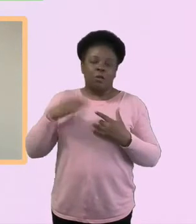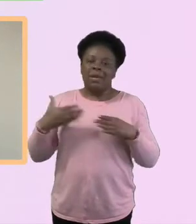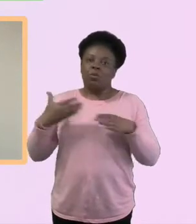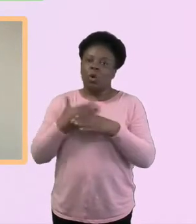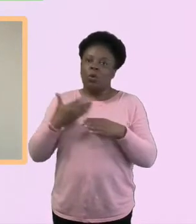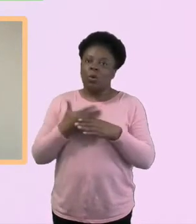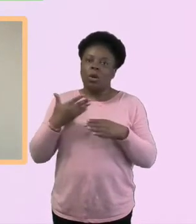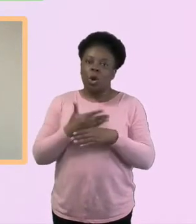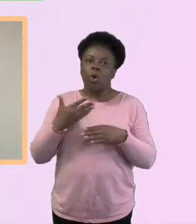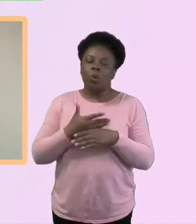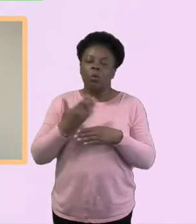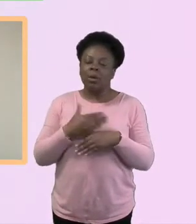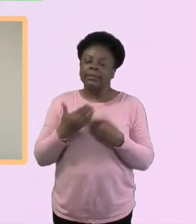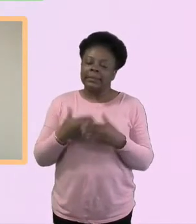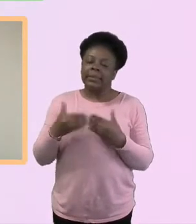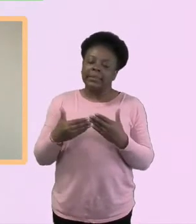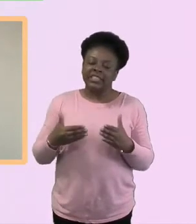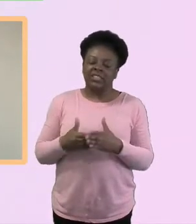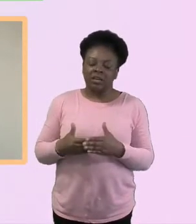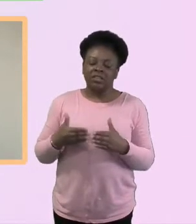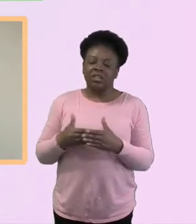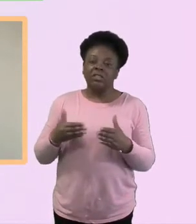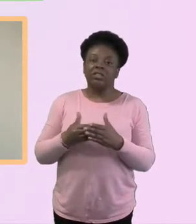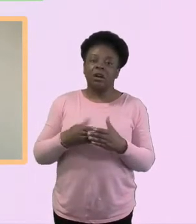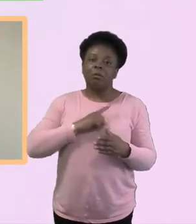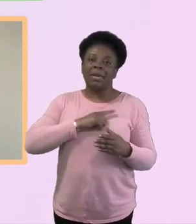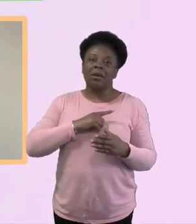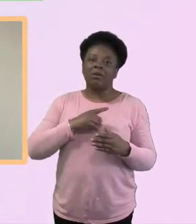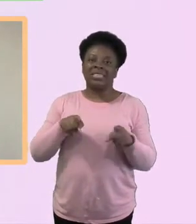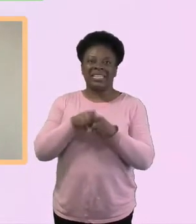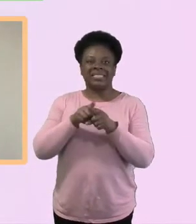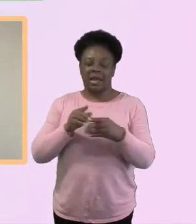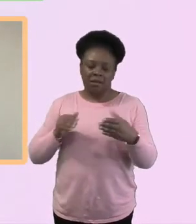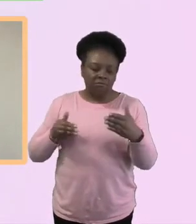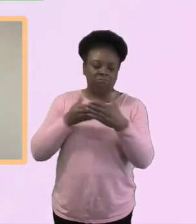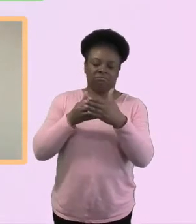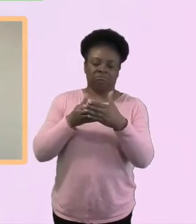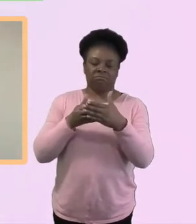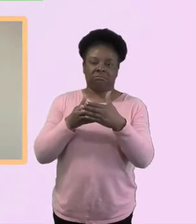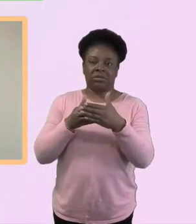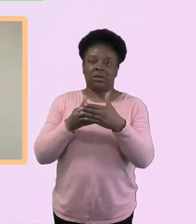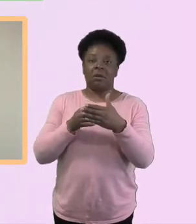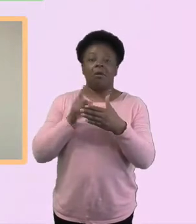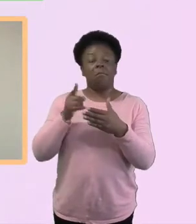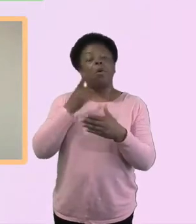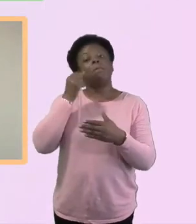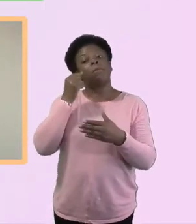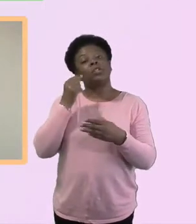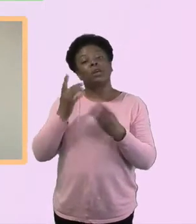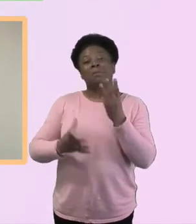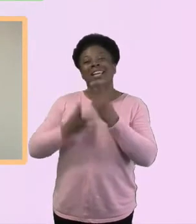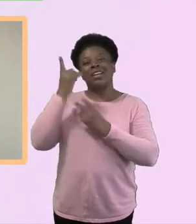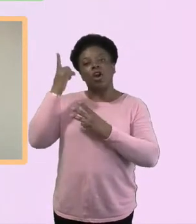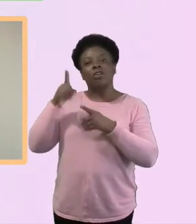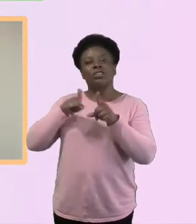that actually you're waiting for that rock to move, but actually what God could be doing is strengthening your arms.